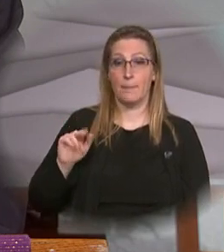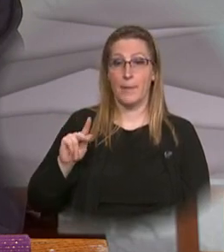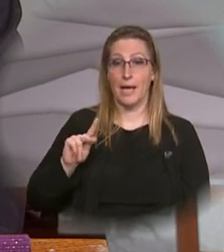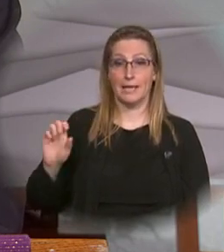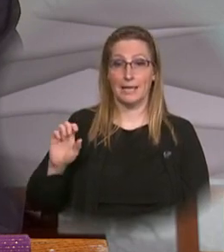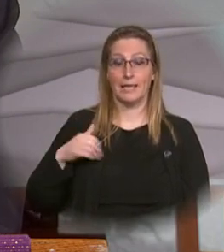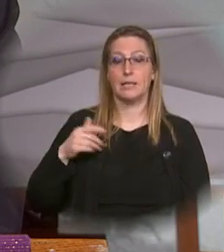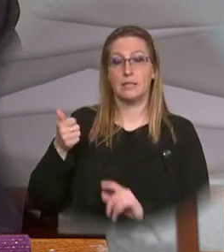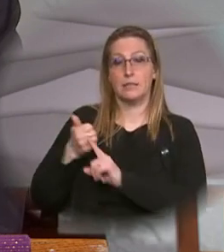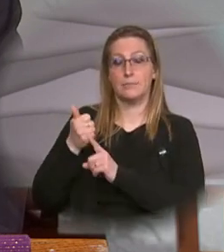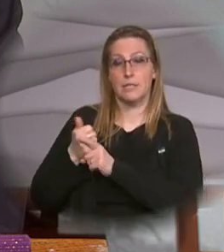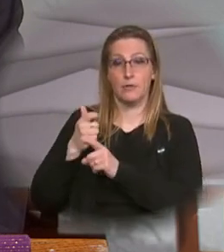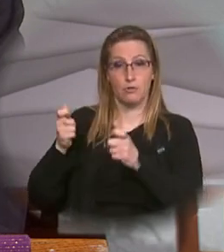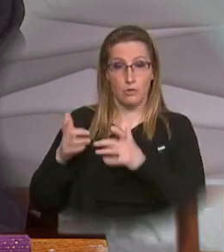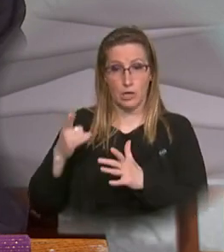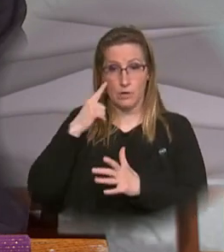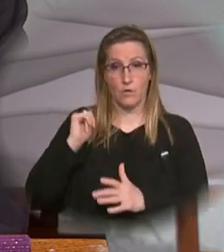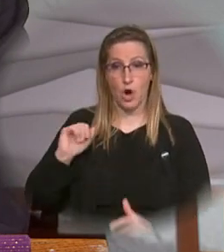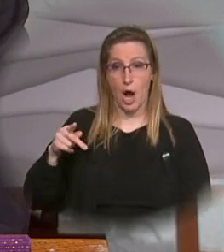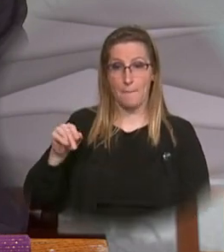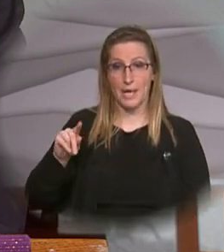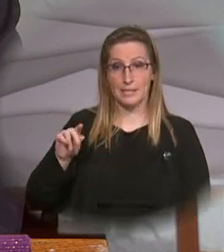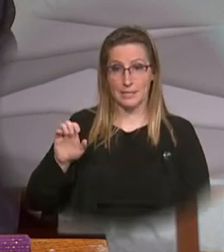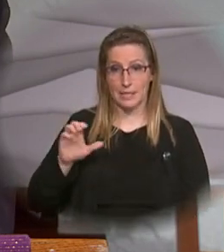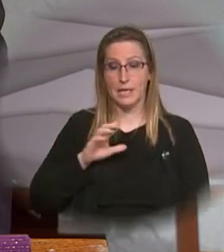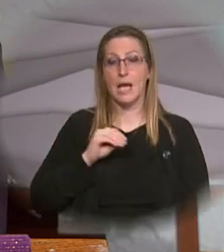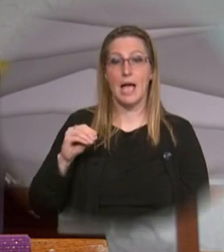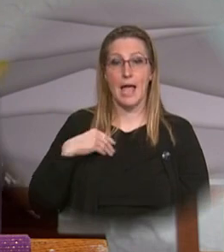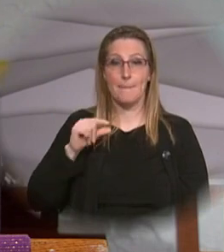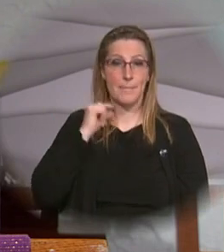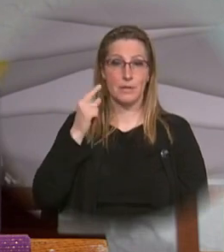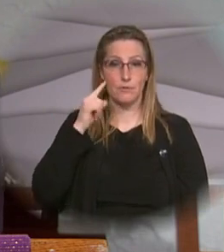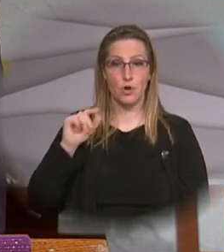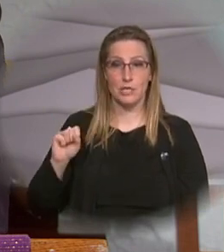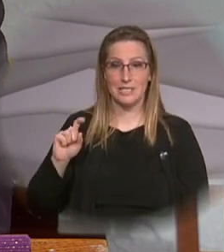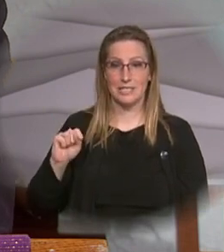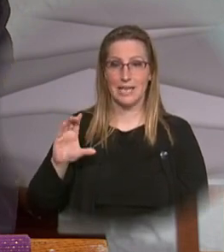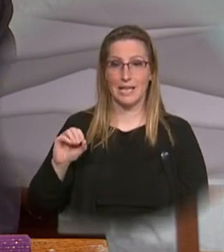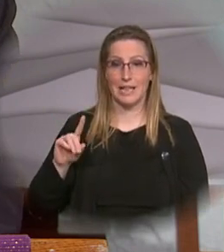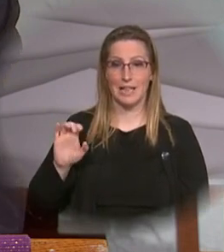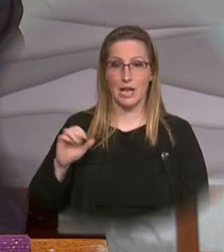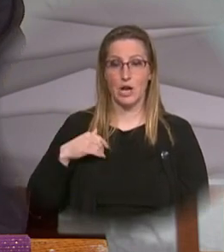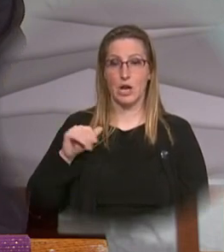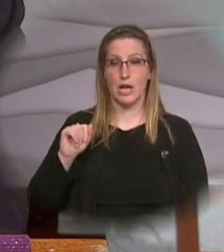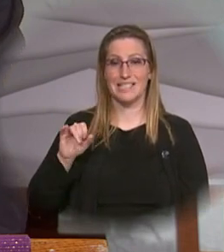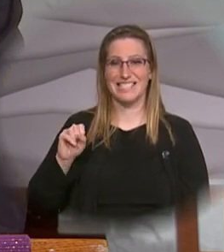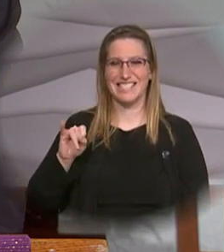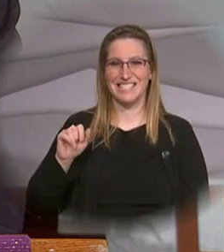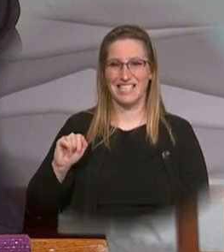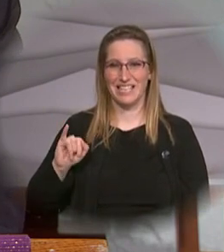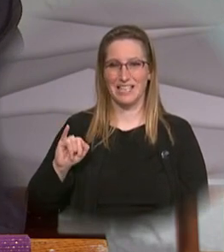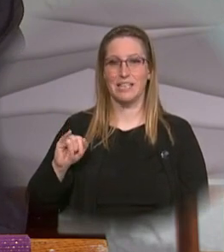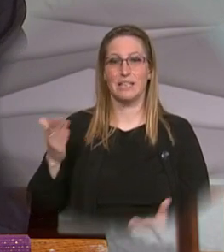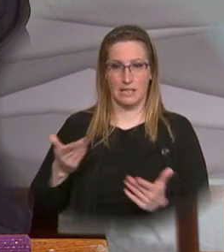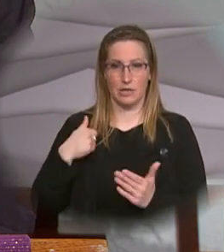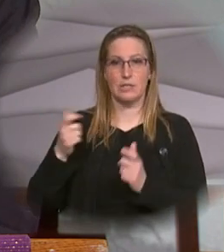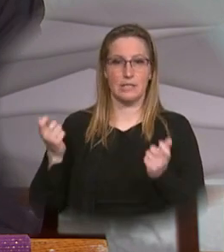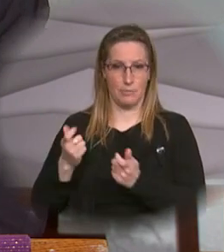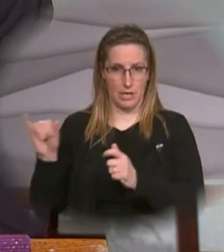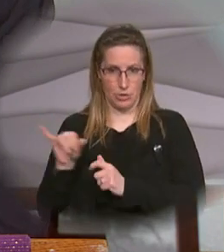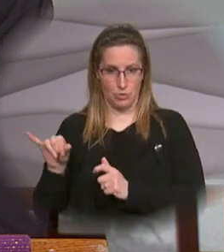Disabilities of the Diocese of Madison, and Pastor of St. Clair Vassisi Parish in Monroe, was our concelebrant this morning.